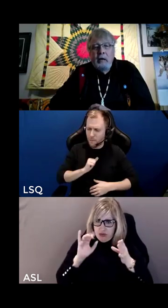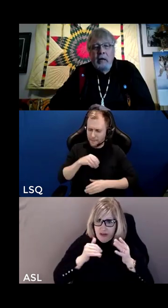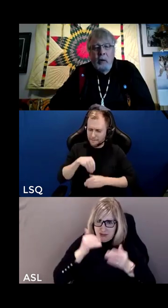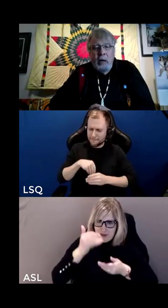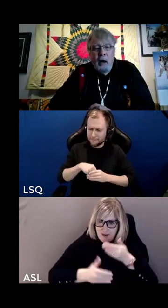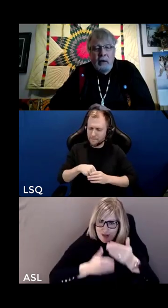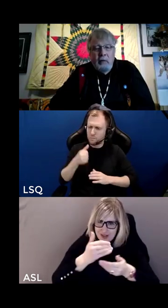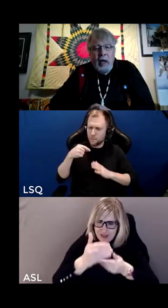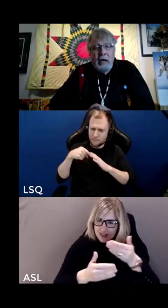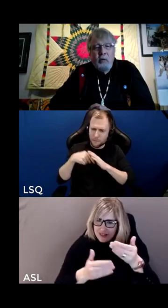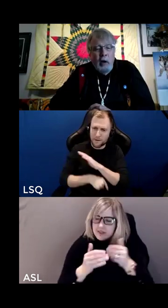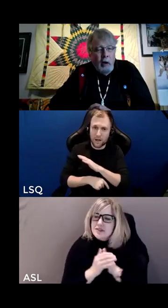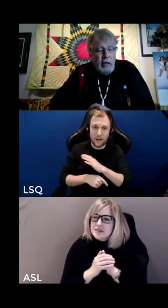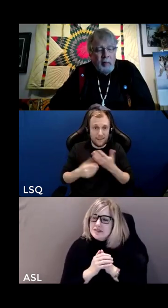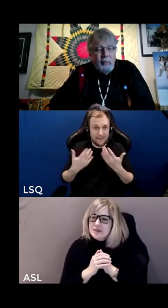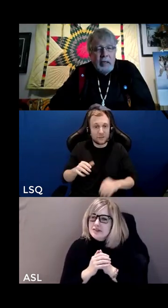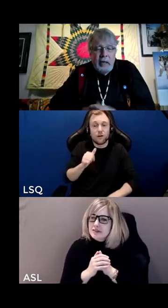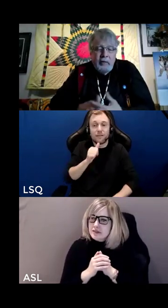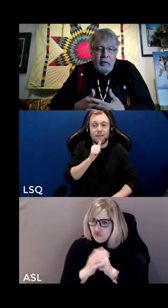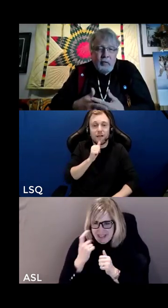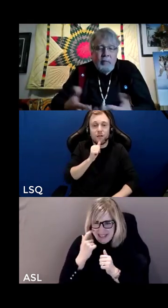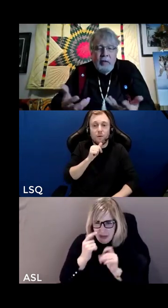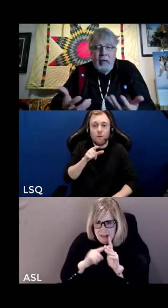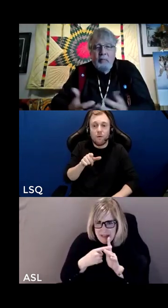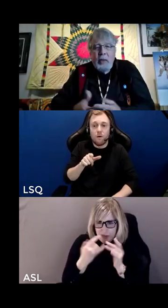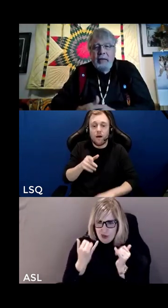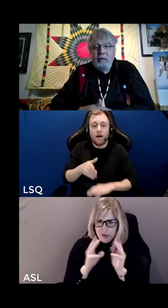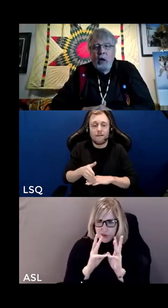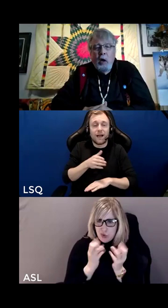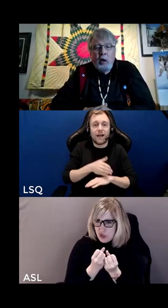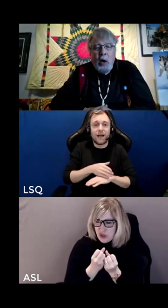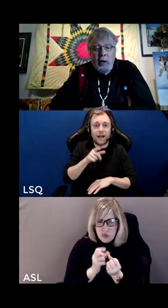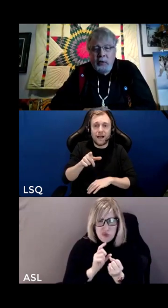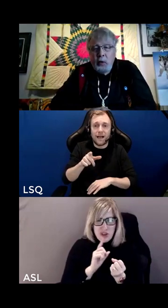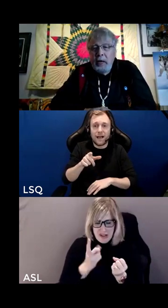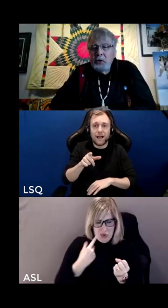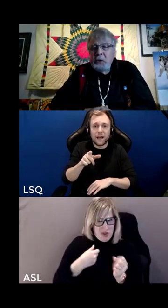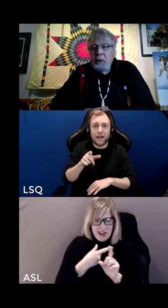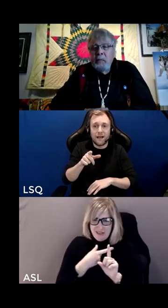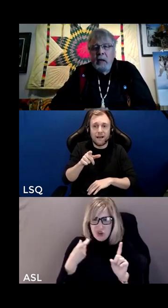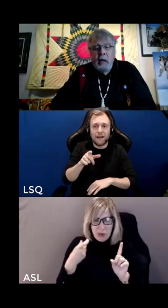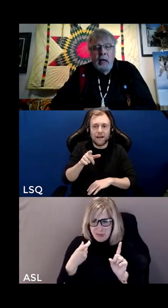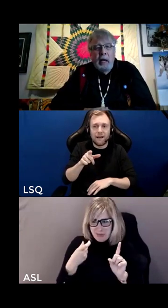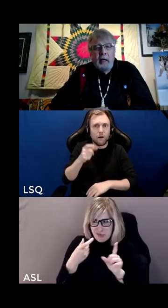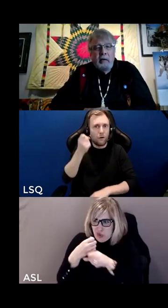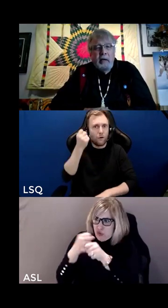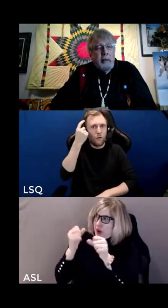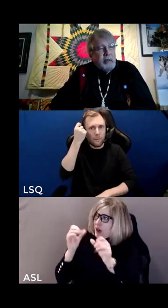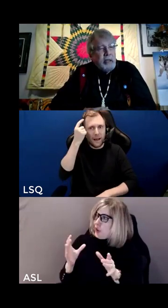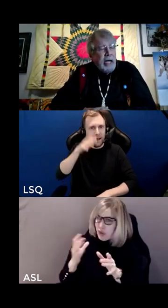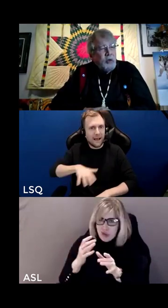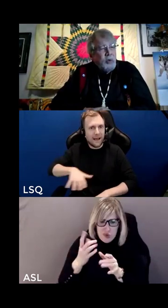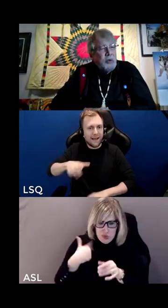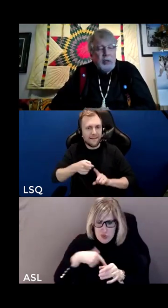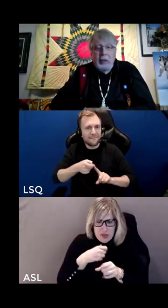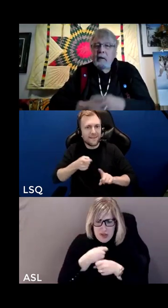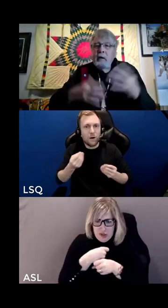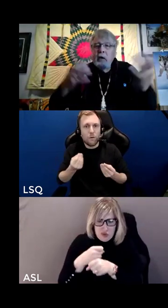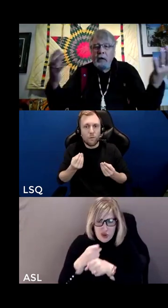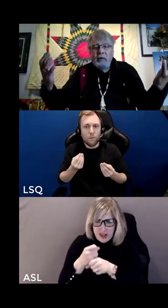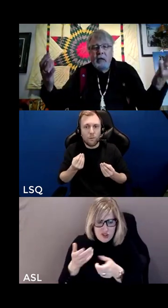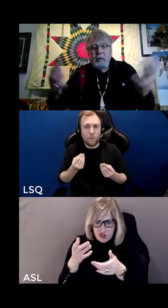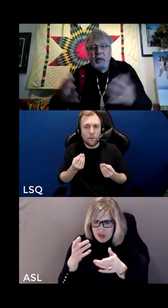that we are in fact we all come in essence from the same place we all are part of creation and the actual